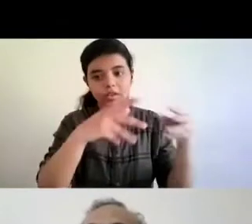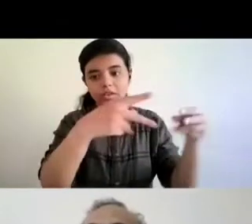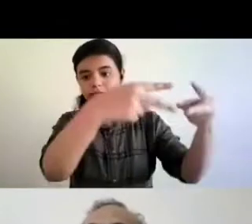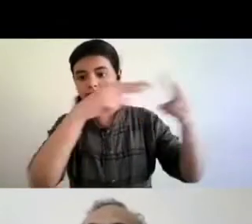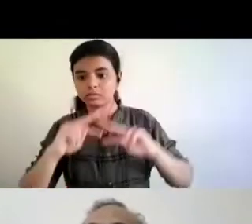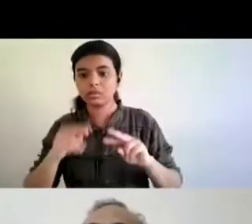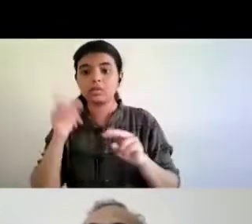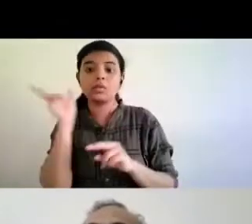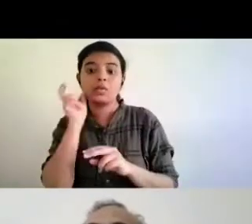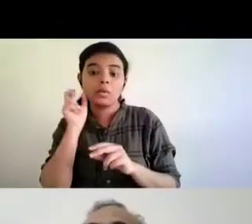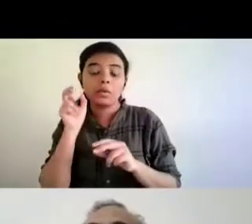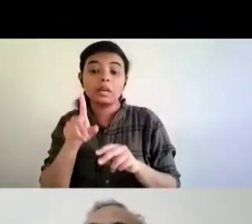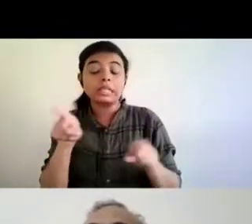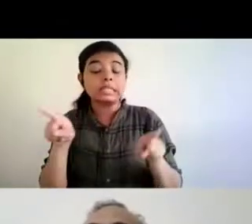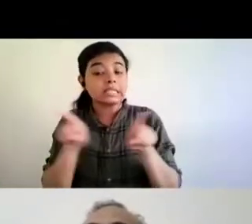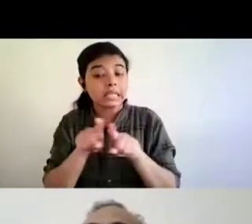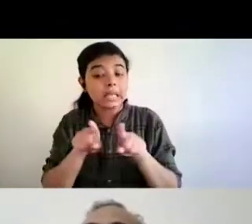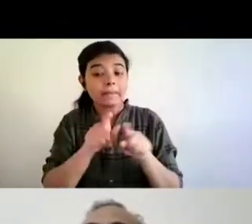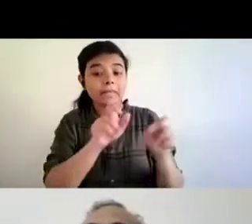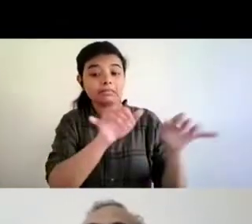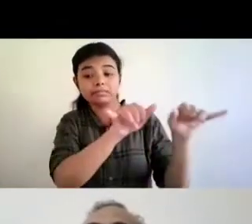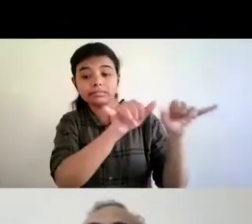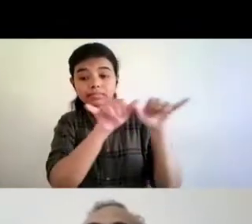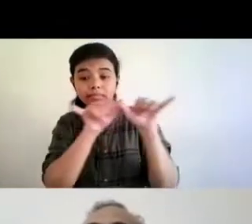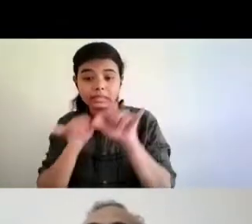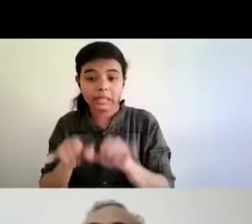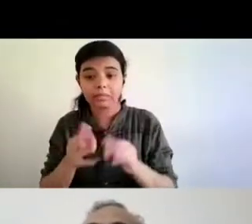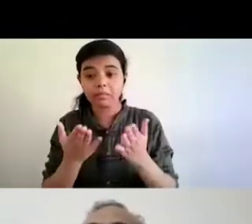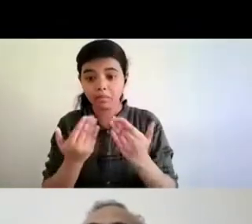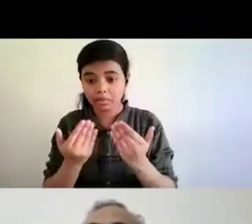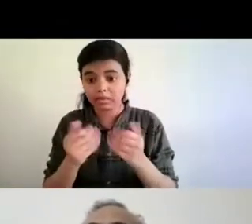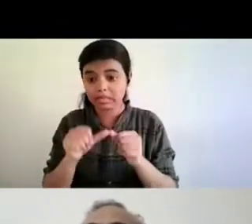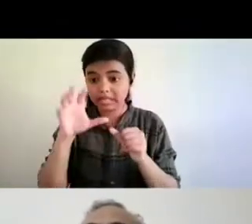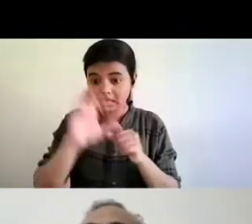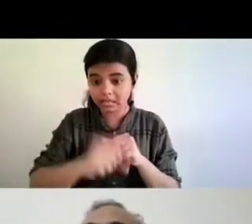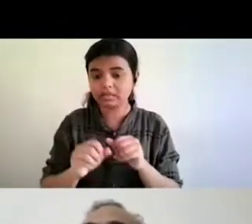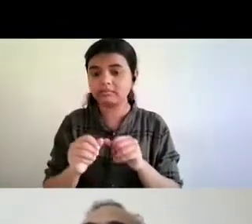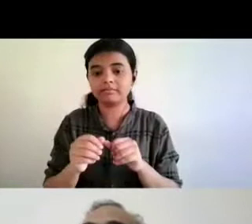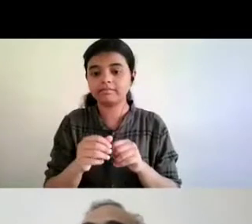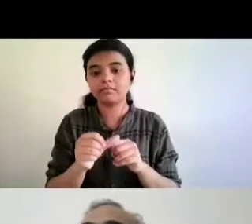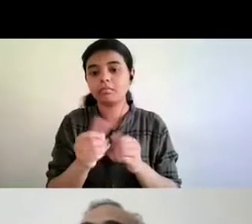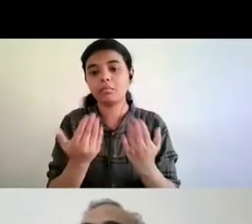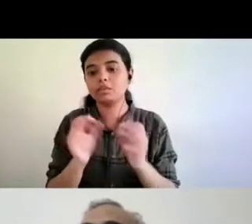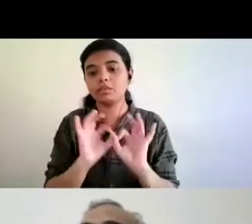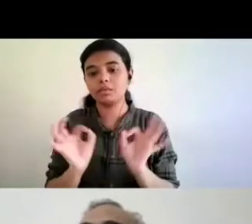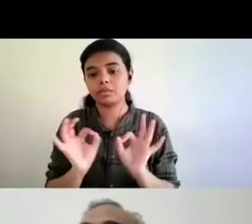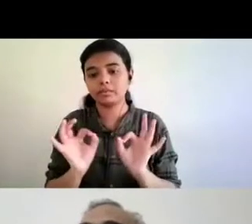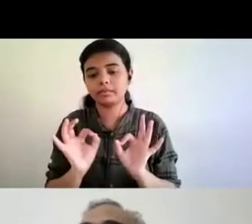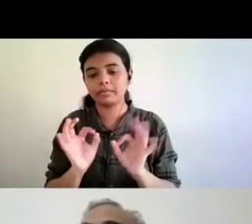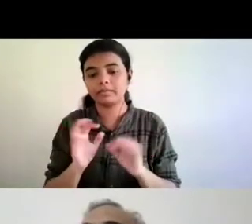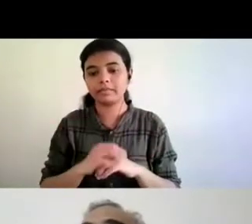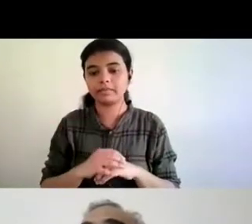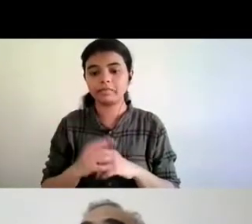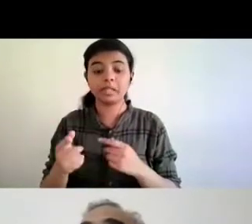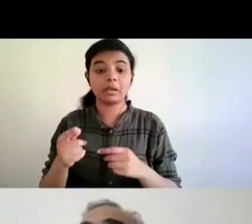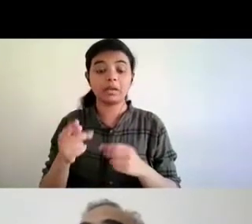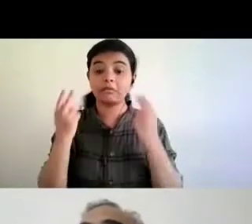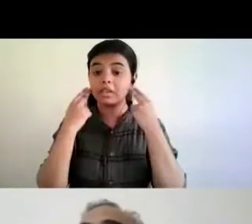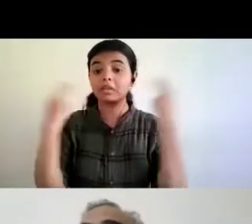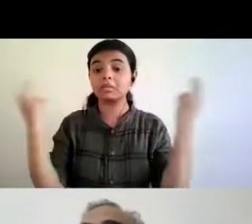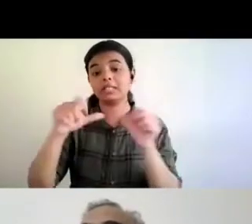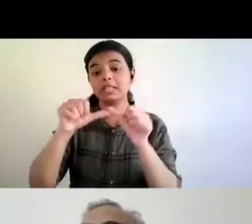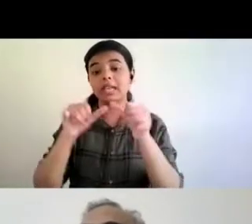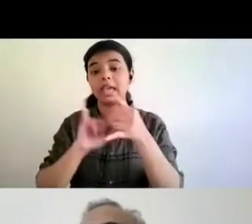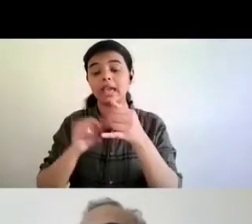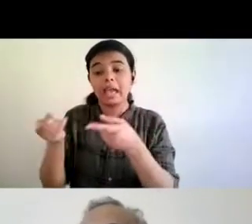a copy of that same accessible version to another country so uh one of the classic cases that was